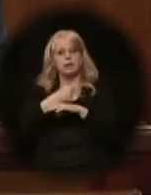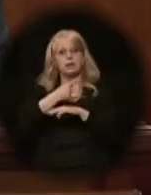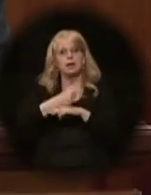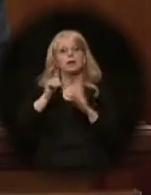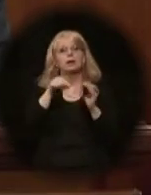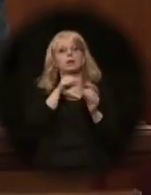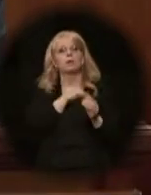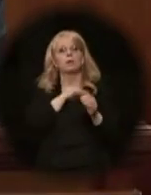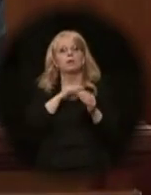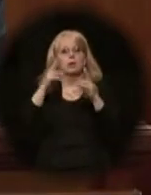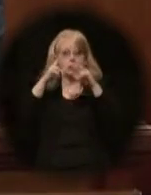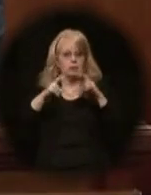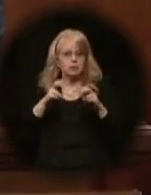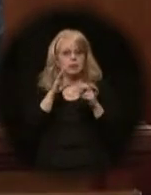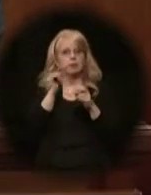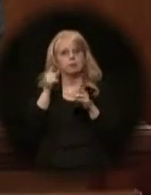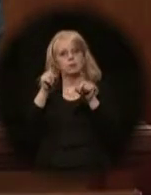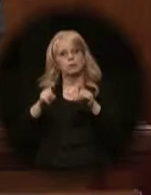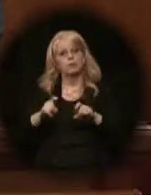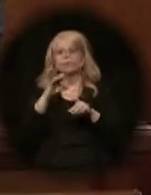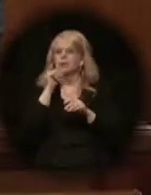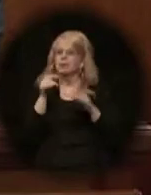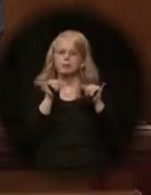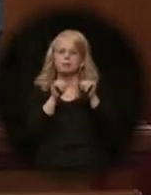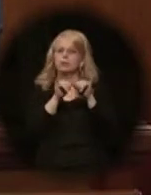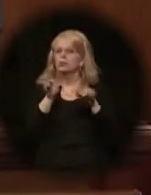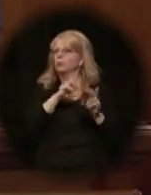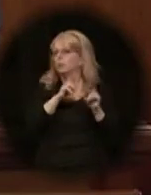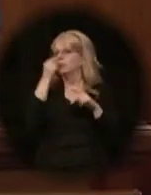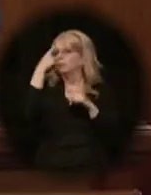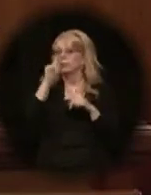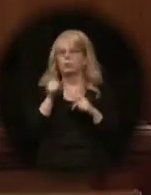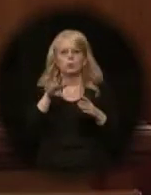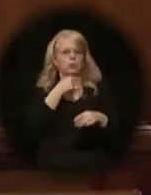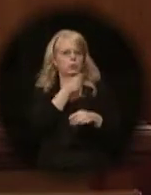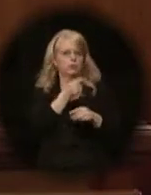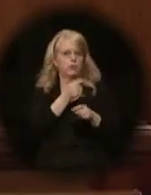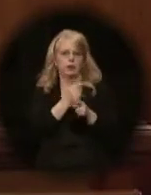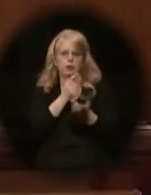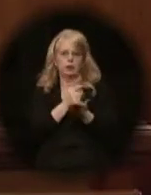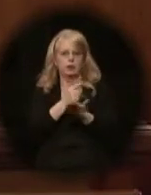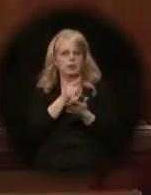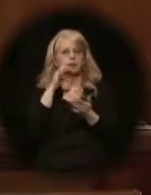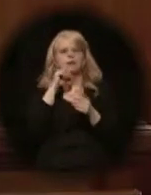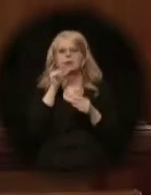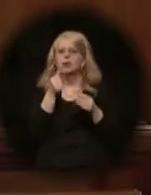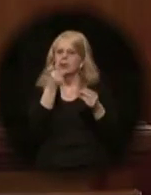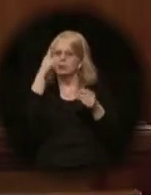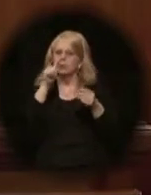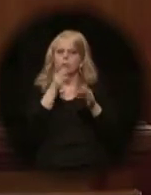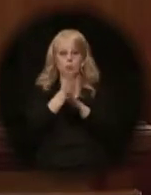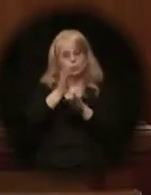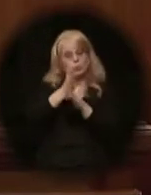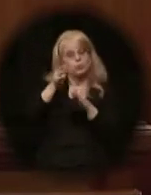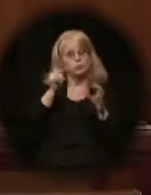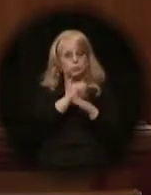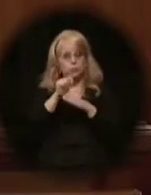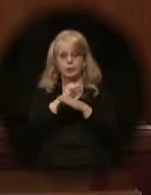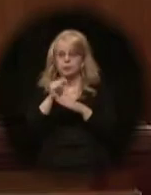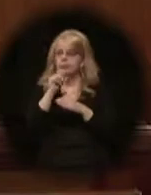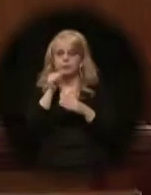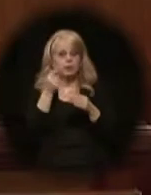doesn't measure readiness to graduate, doesn't measure readiness for career training, preparedness. Well,